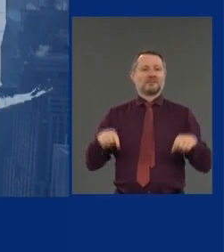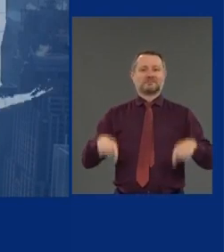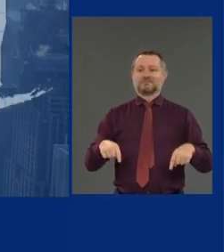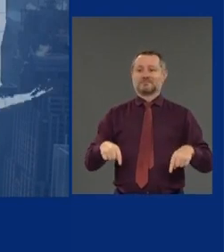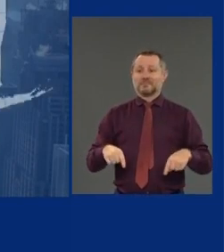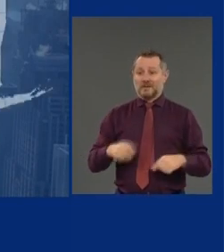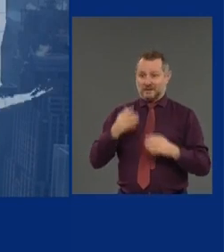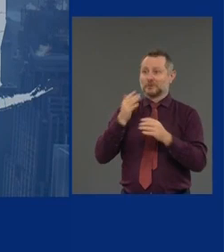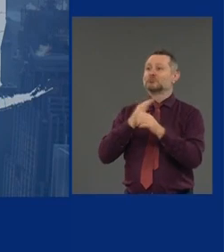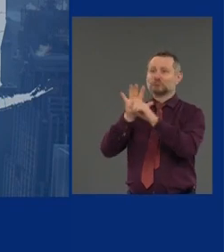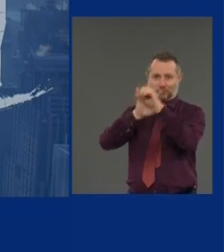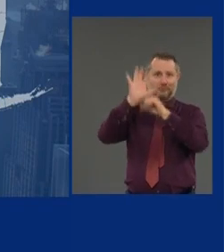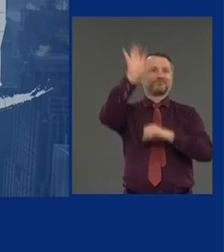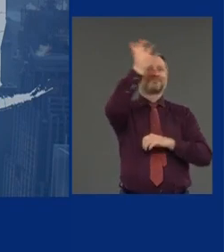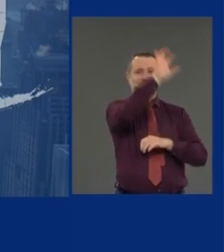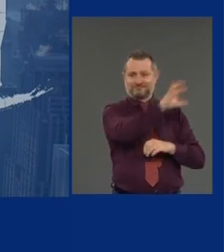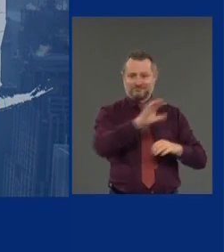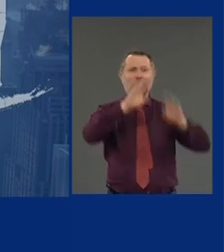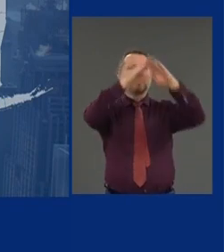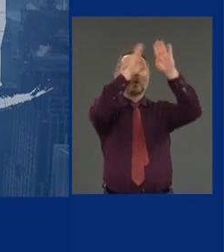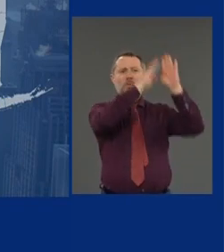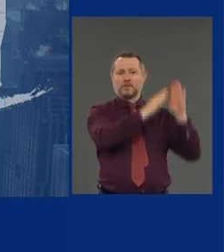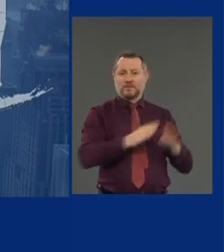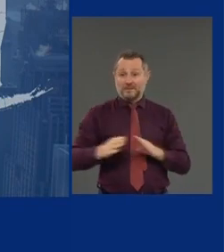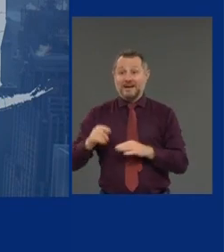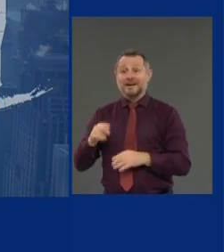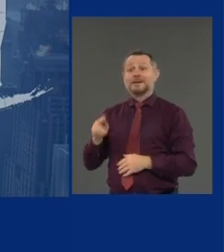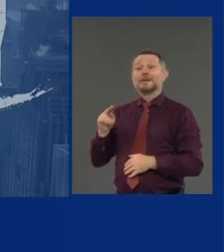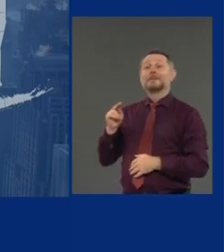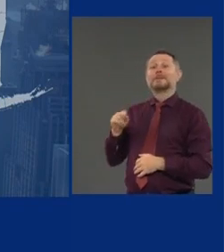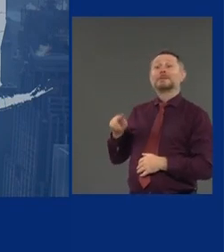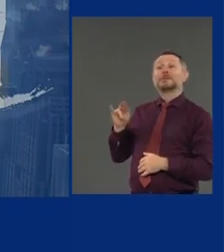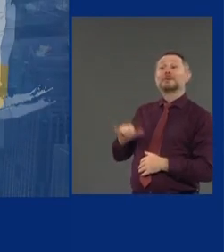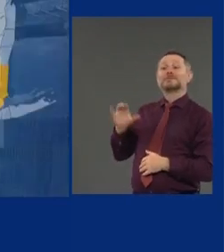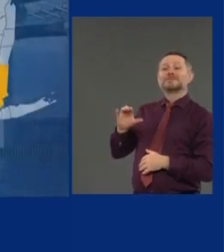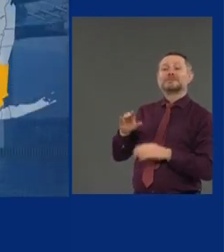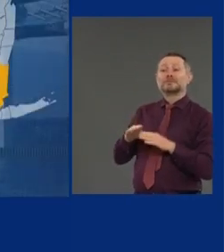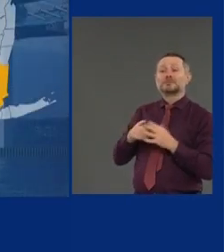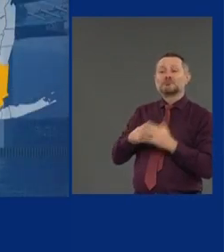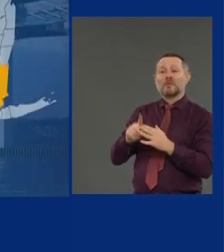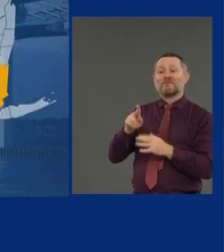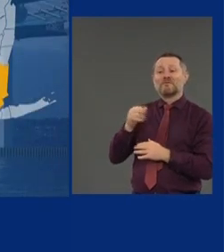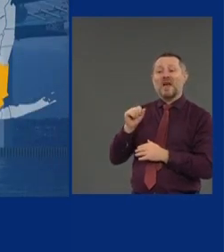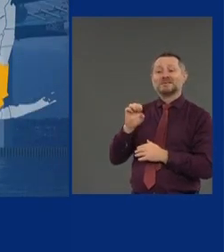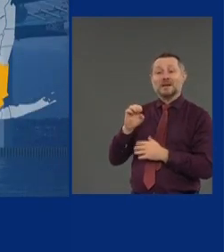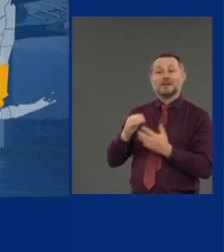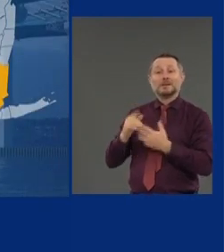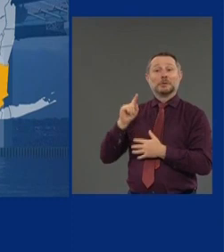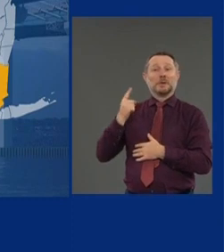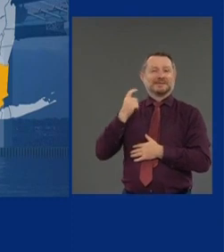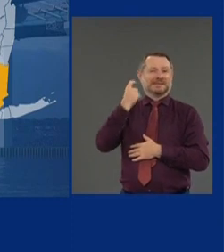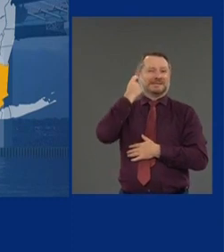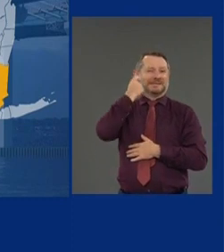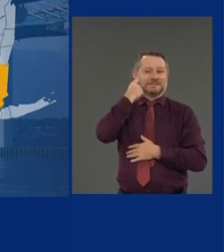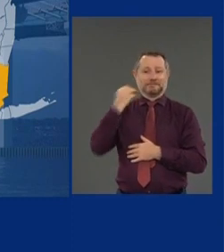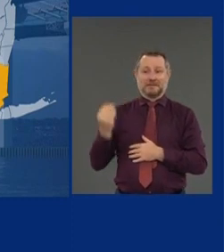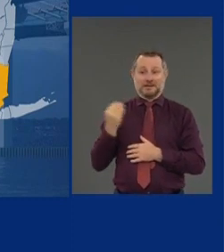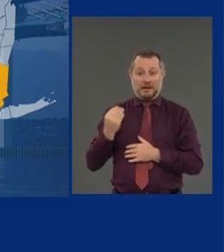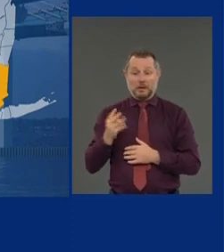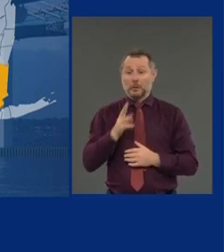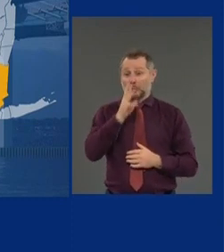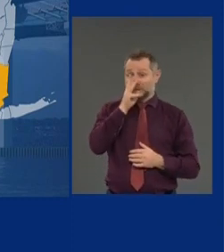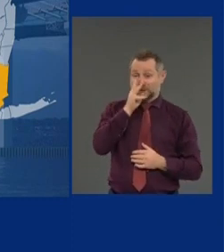New York City entered what we call Phase 1 this past Monday. Westchester, Rockland, Hudson Valley